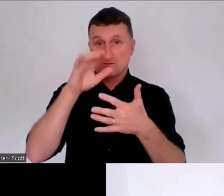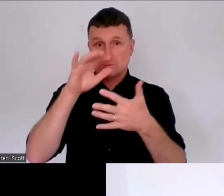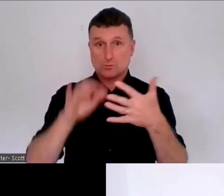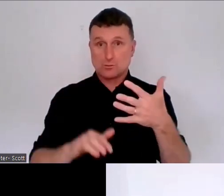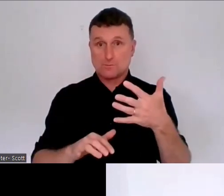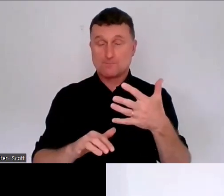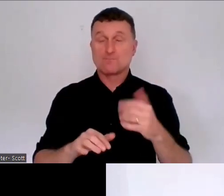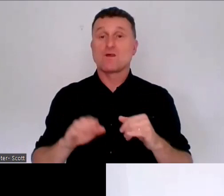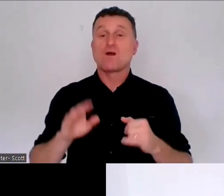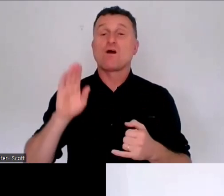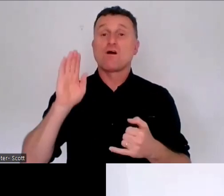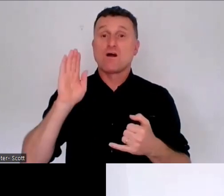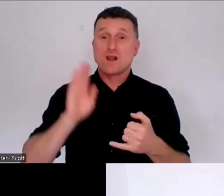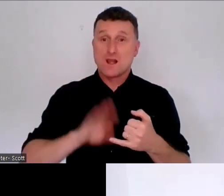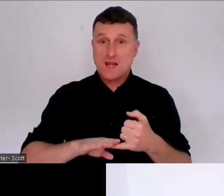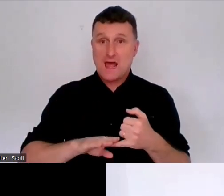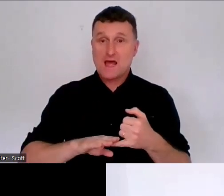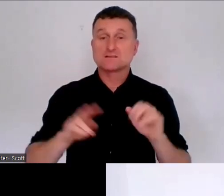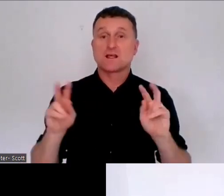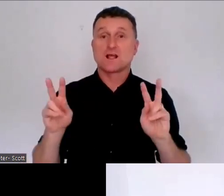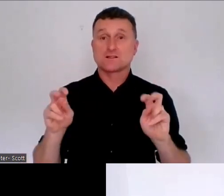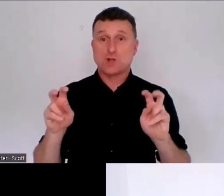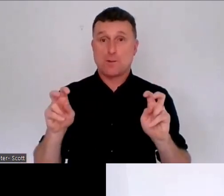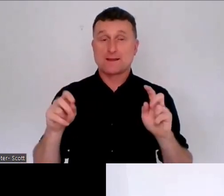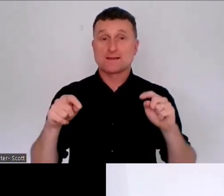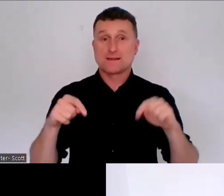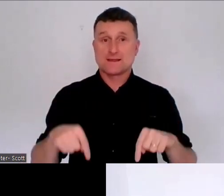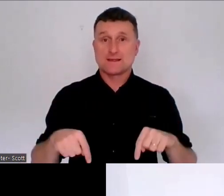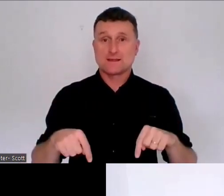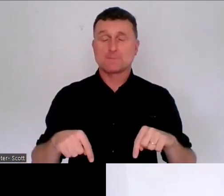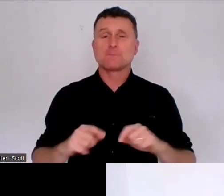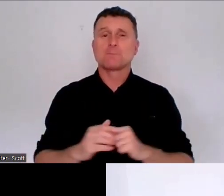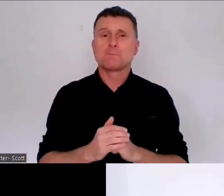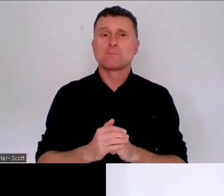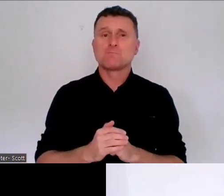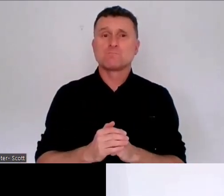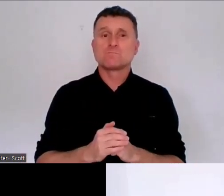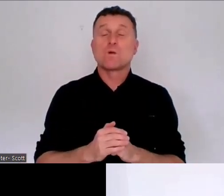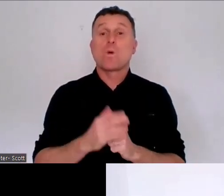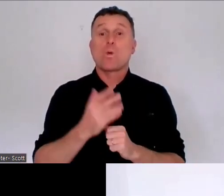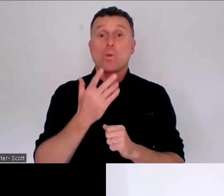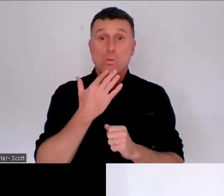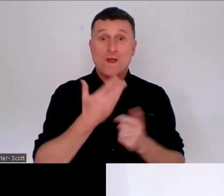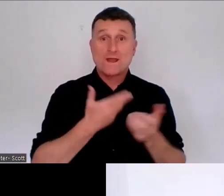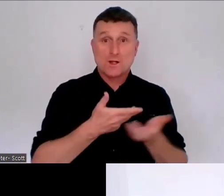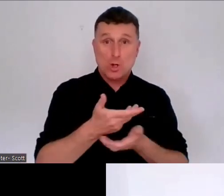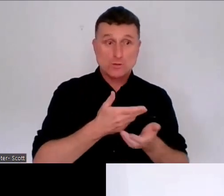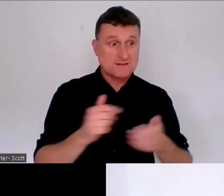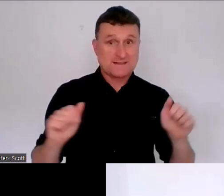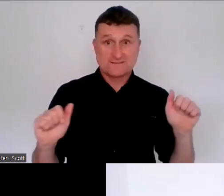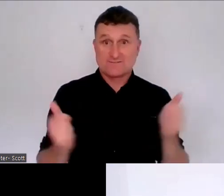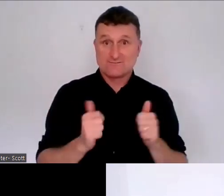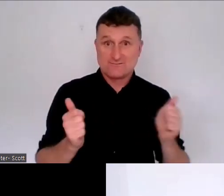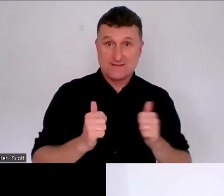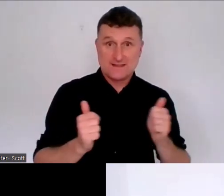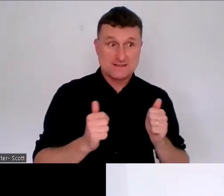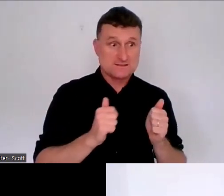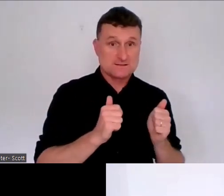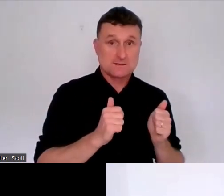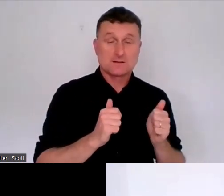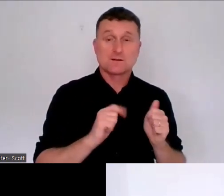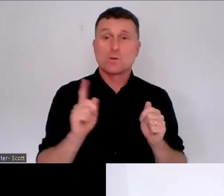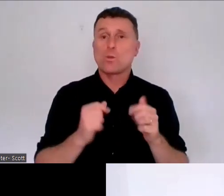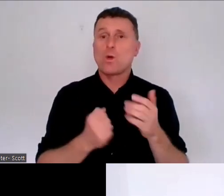topic for this webinar, which is what happens after this consultation period closes. And closing